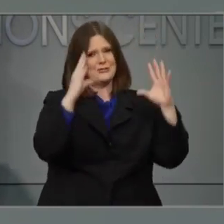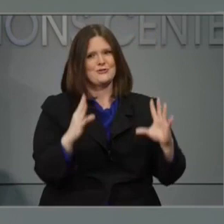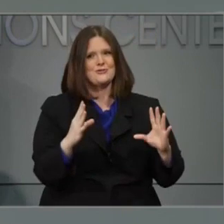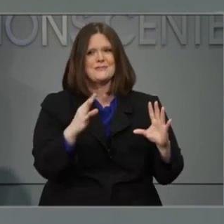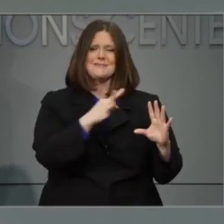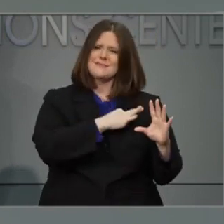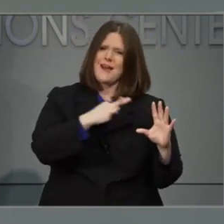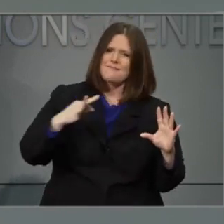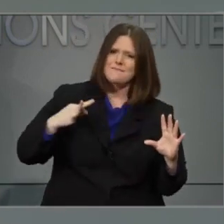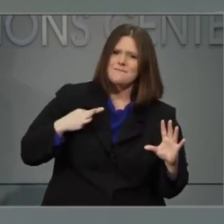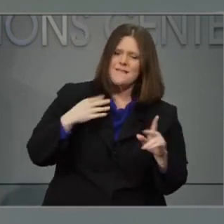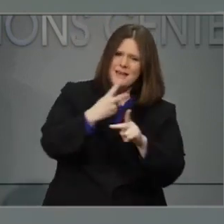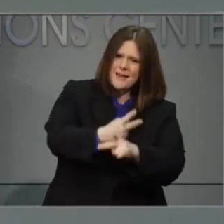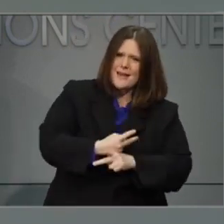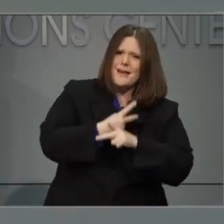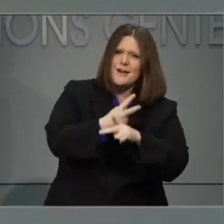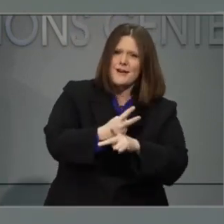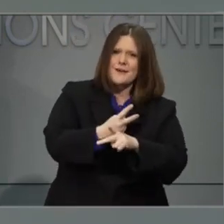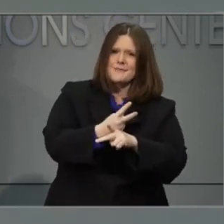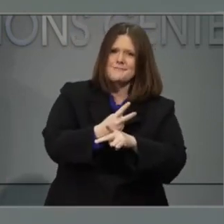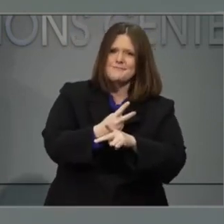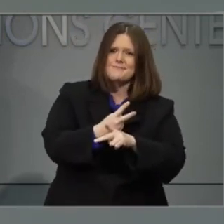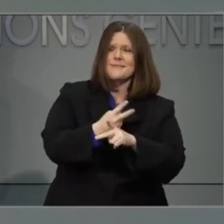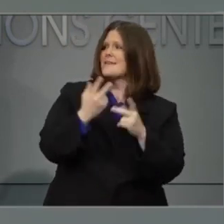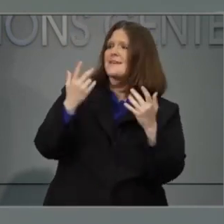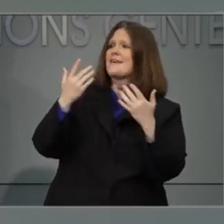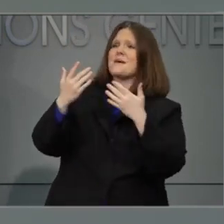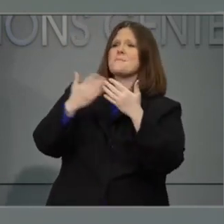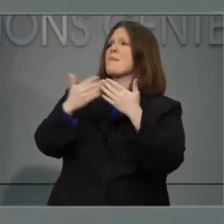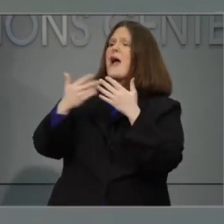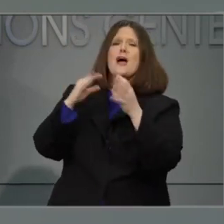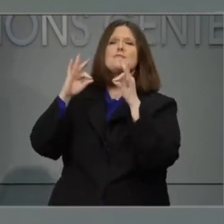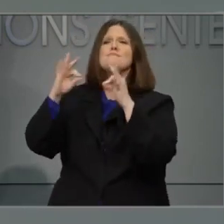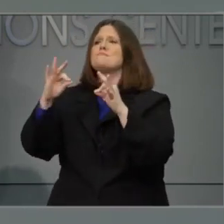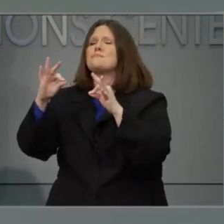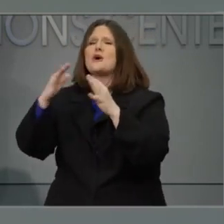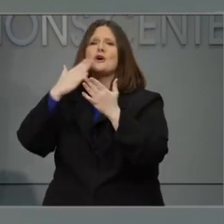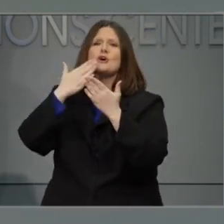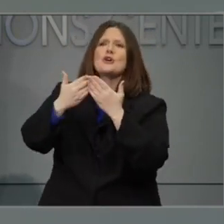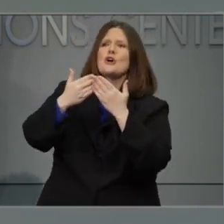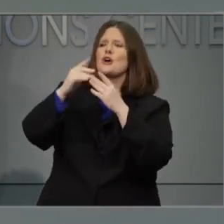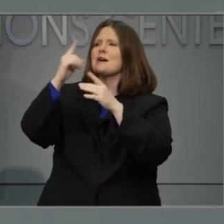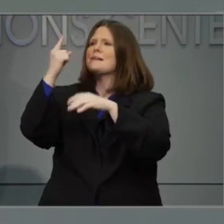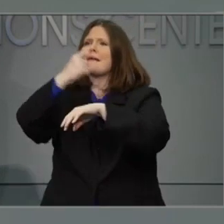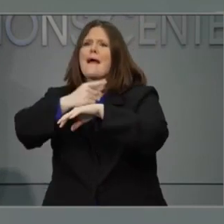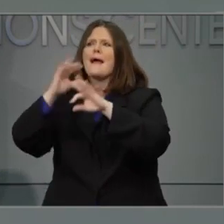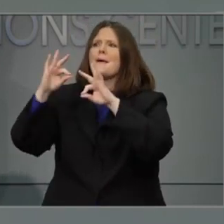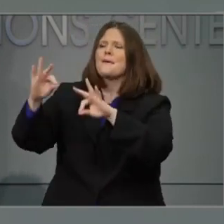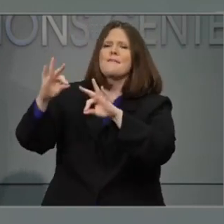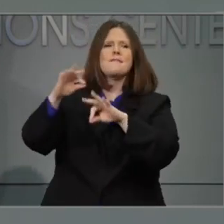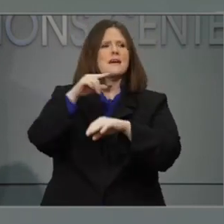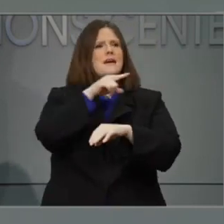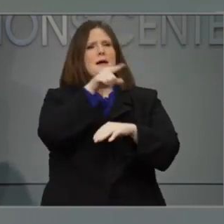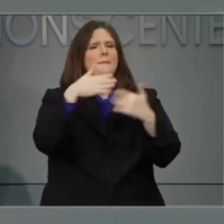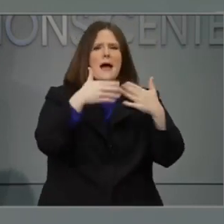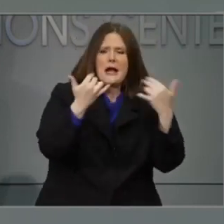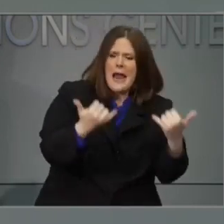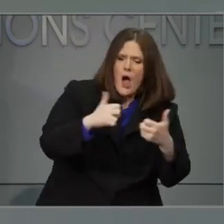and staff. In the best of times, they are our unsung heroes who care for,